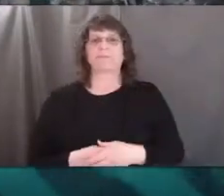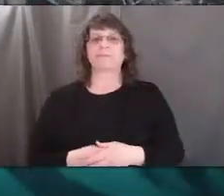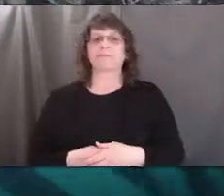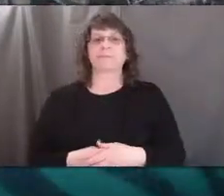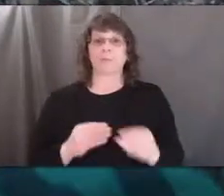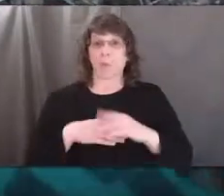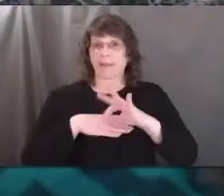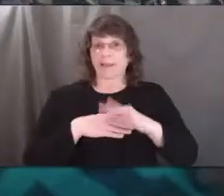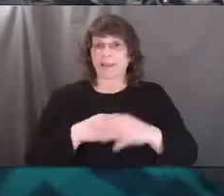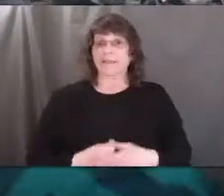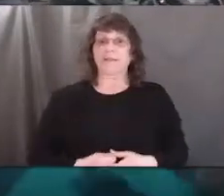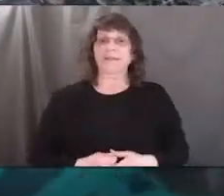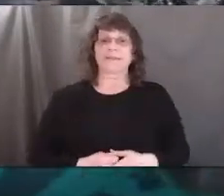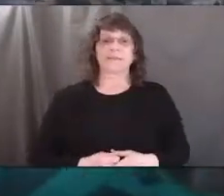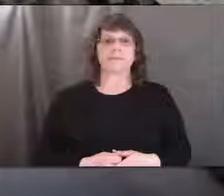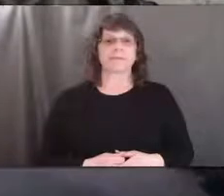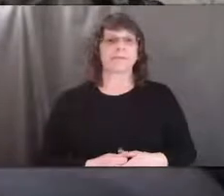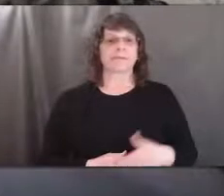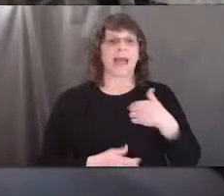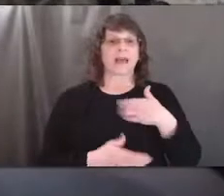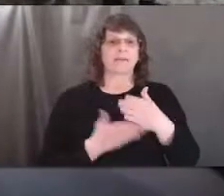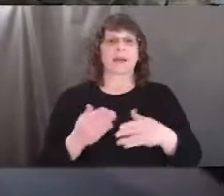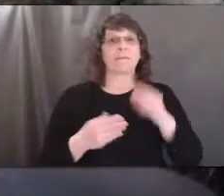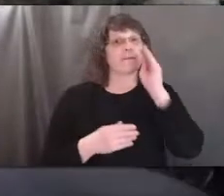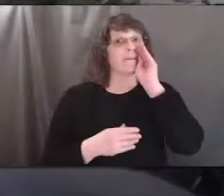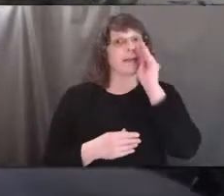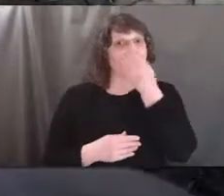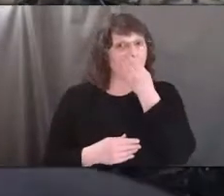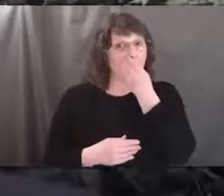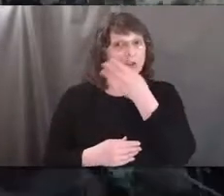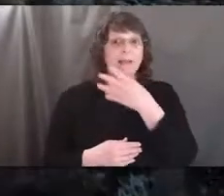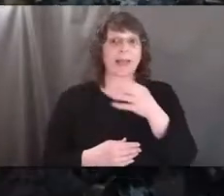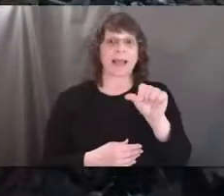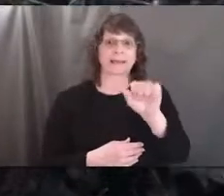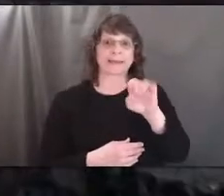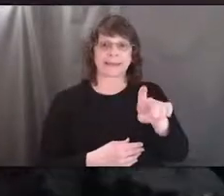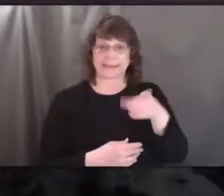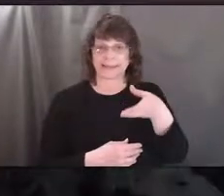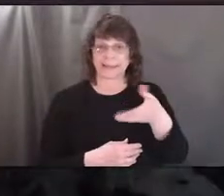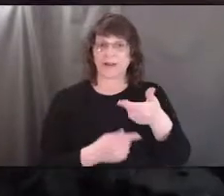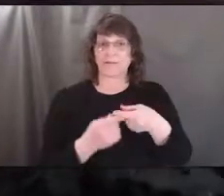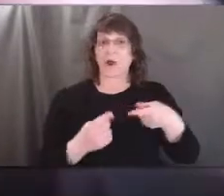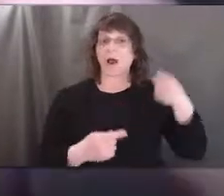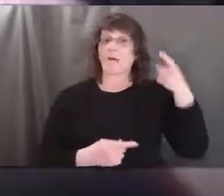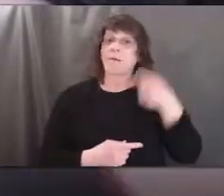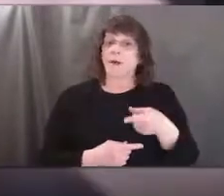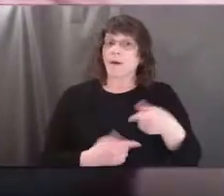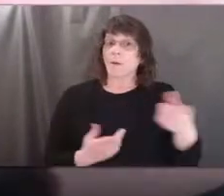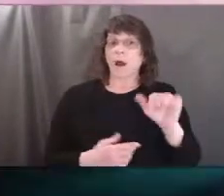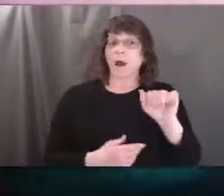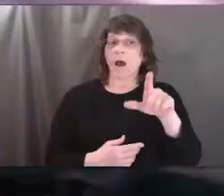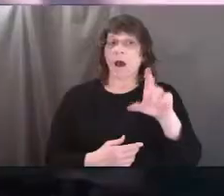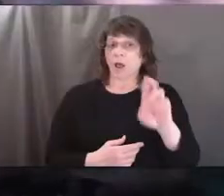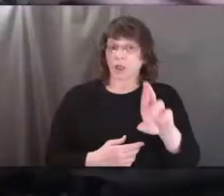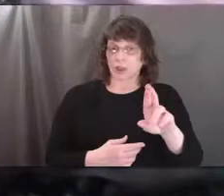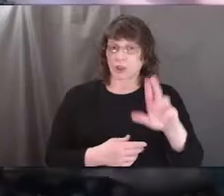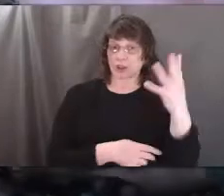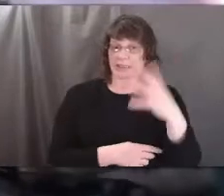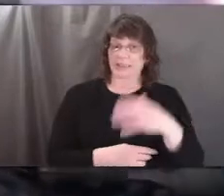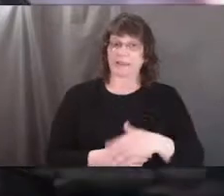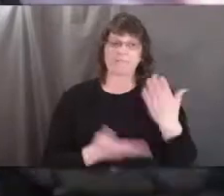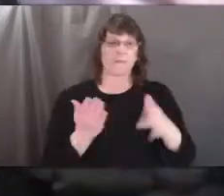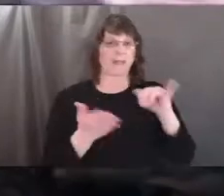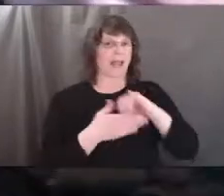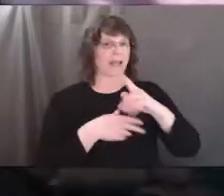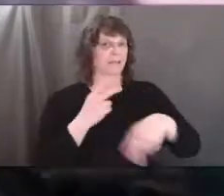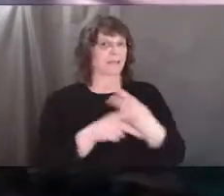leaves. I've got some flowers and seeds here from the alder tree. So maybe that's